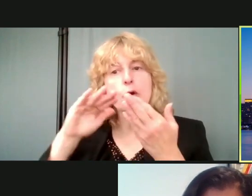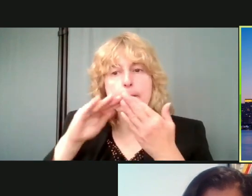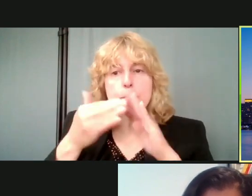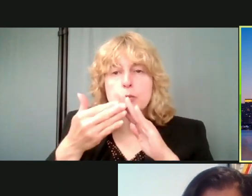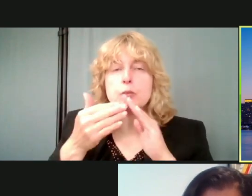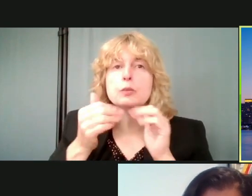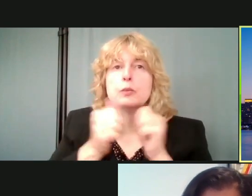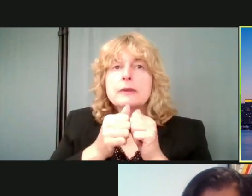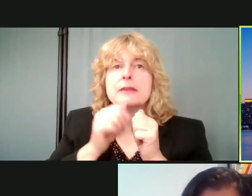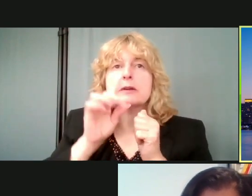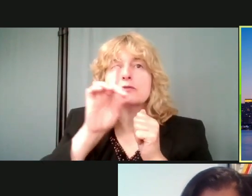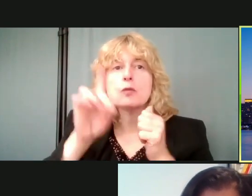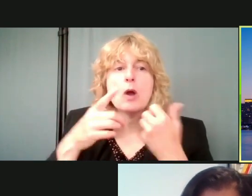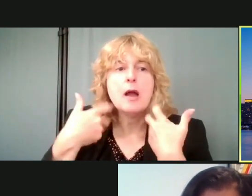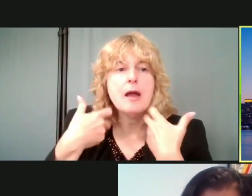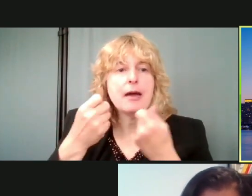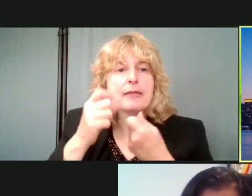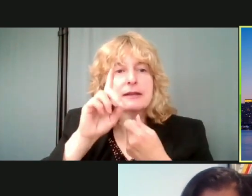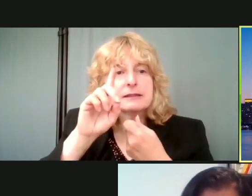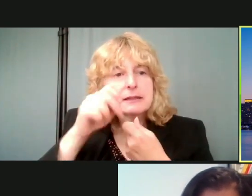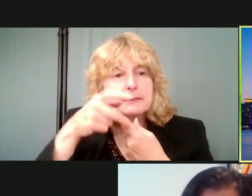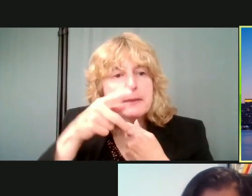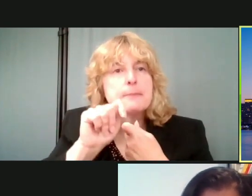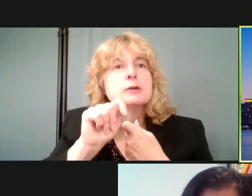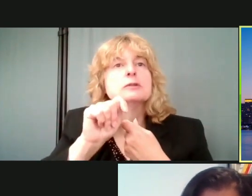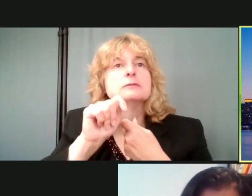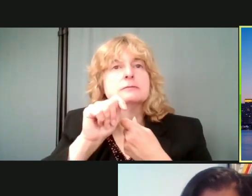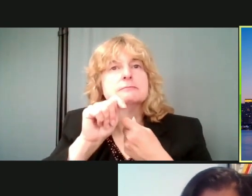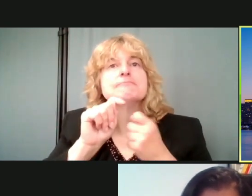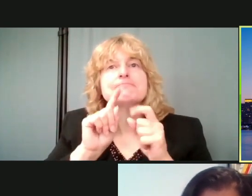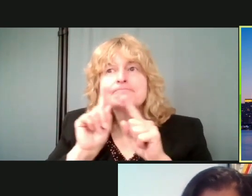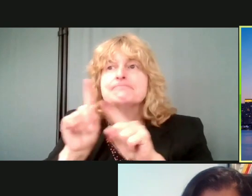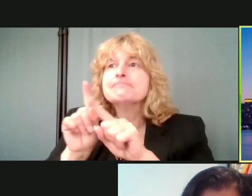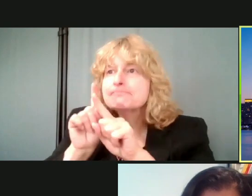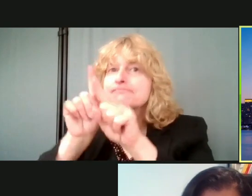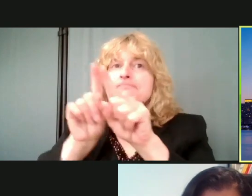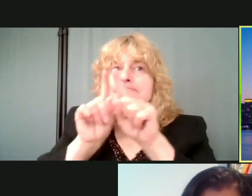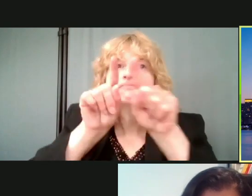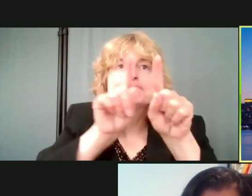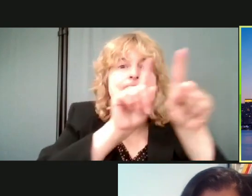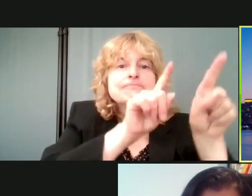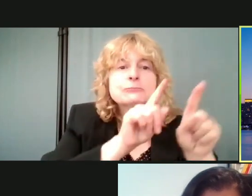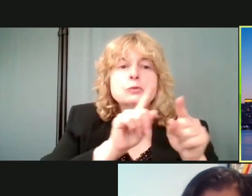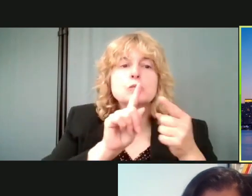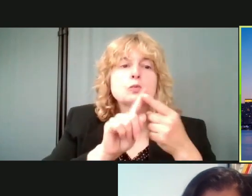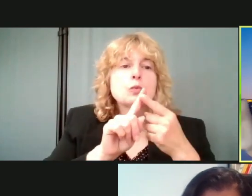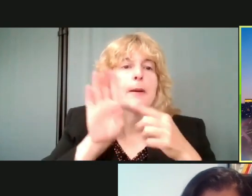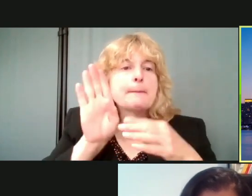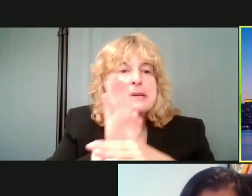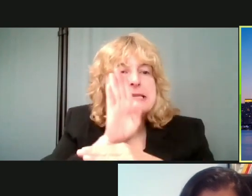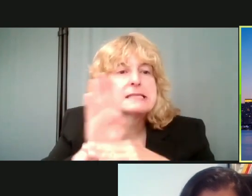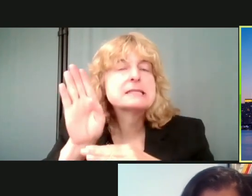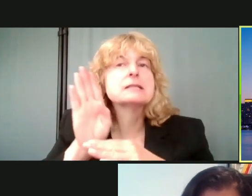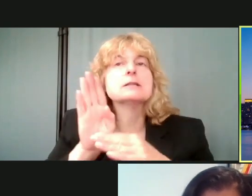Department. We're at vaccination. We just, we're at businesses. We're at